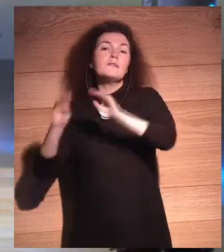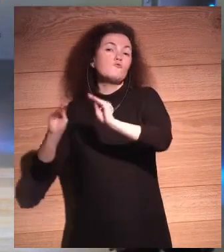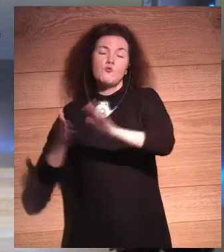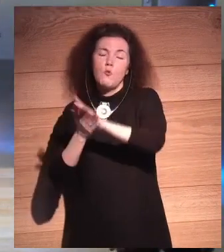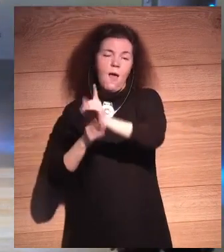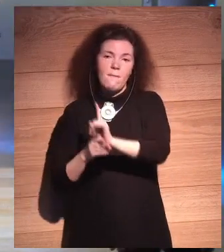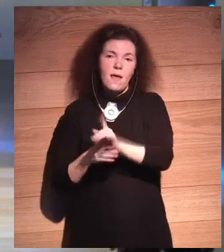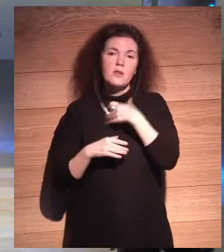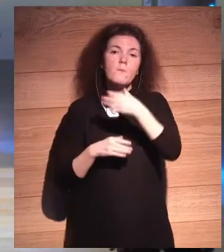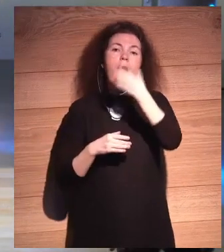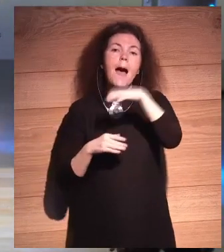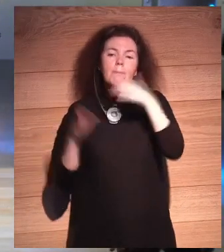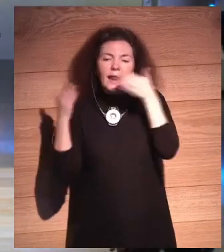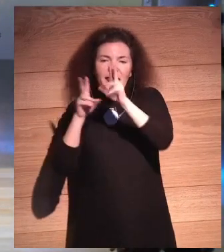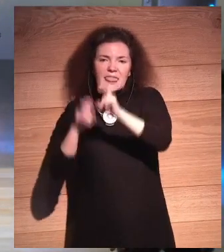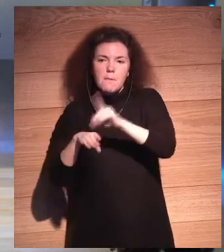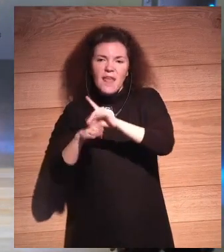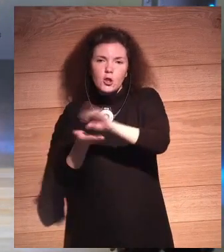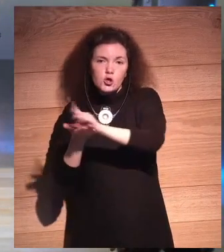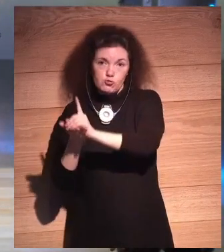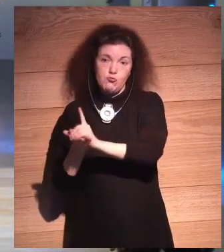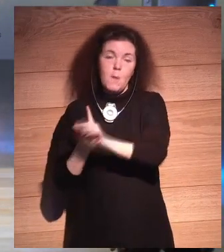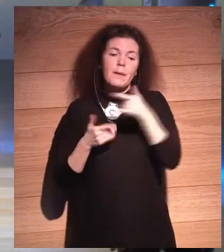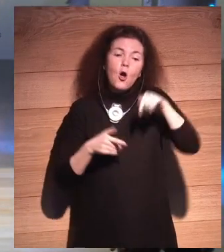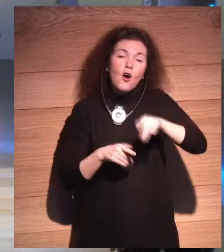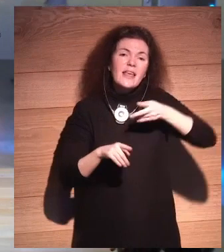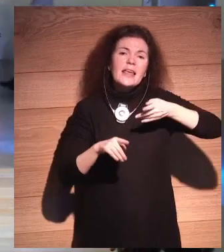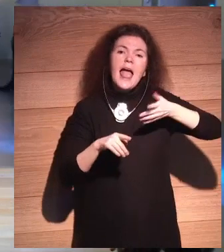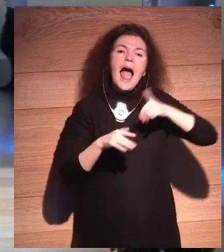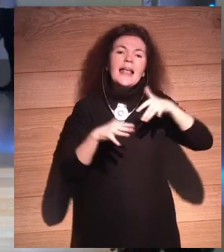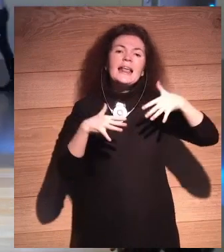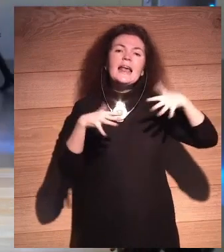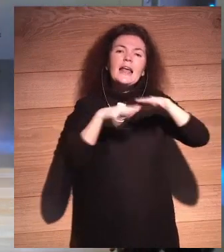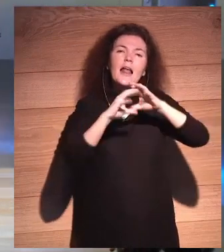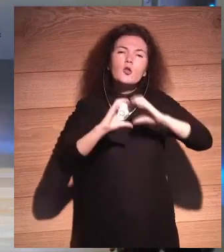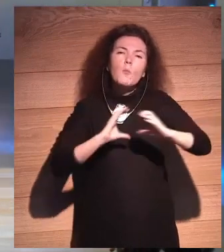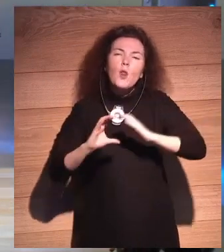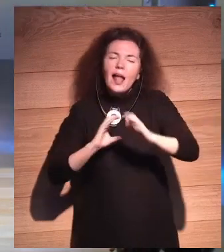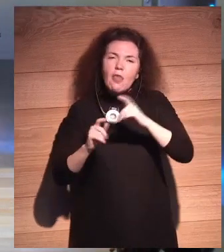that very much. But what we have today in media and communications to a large degree is surveillance.